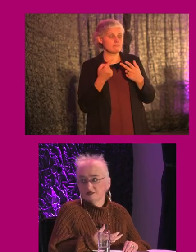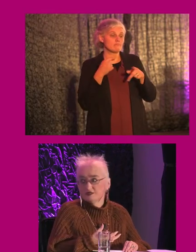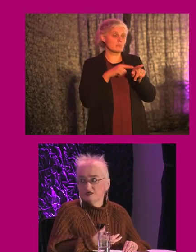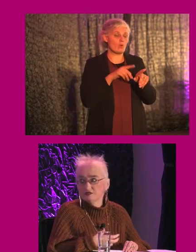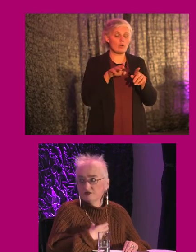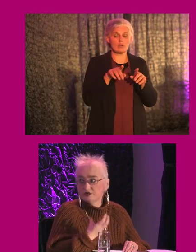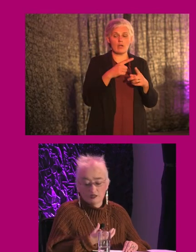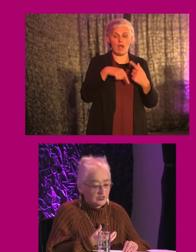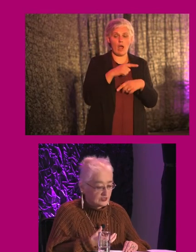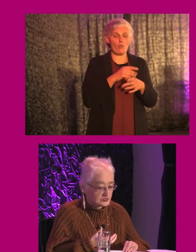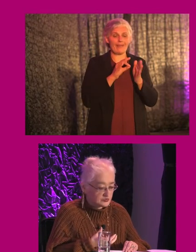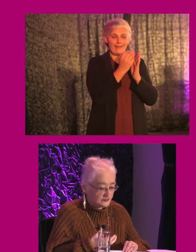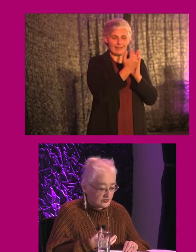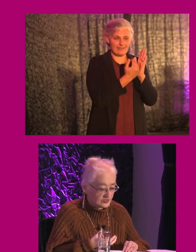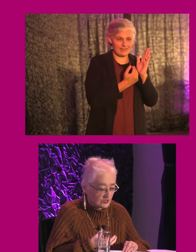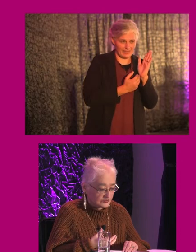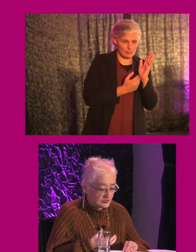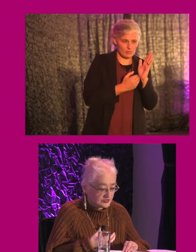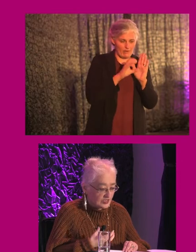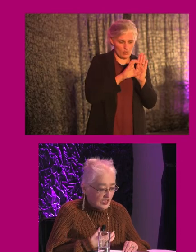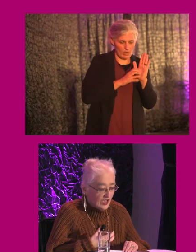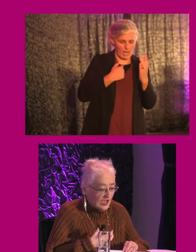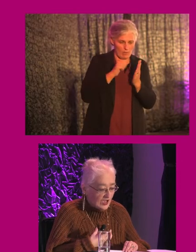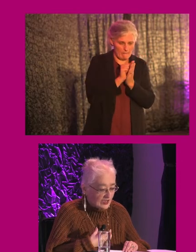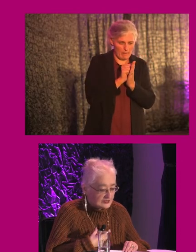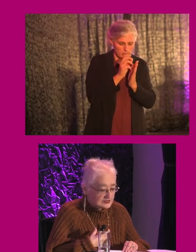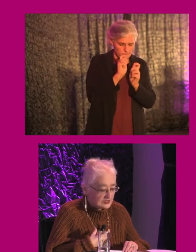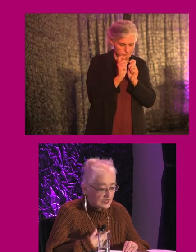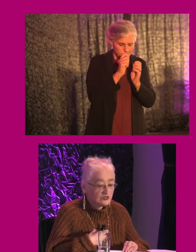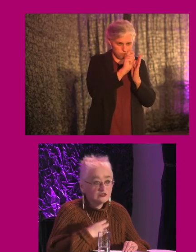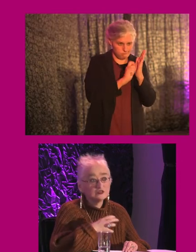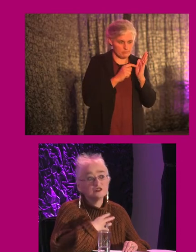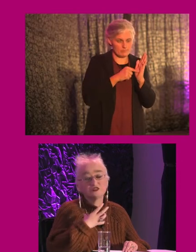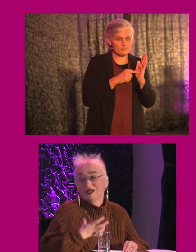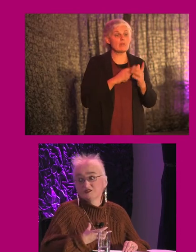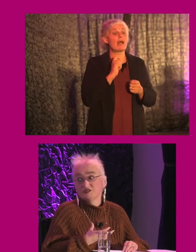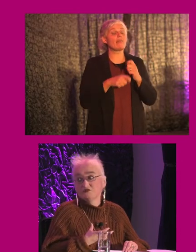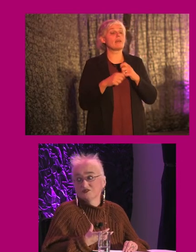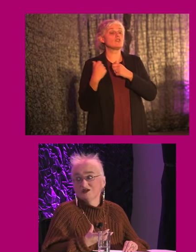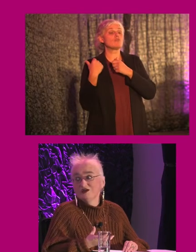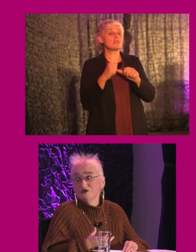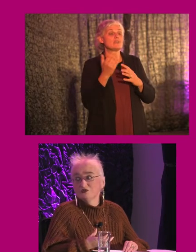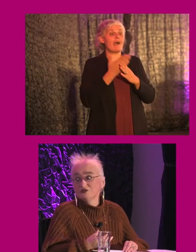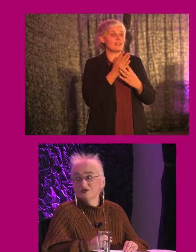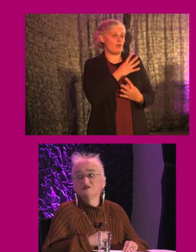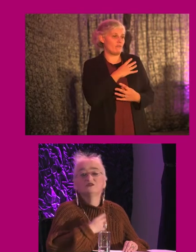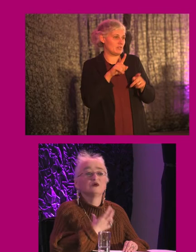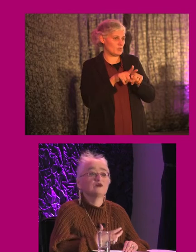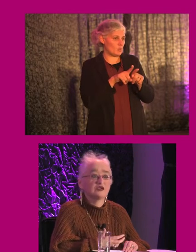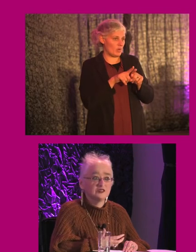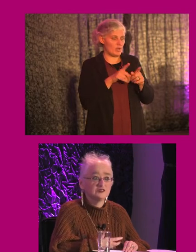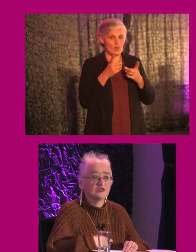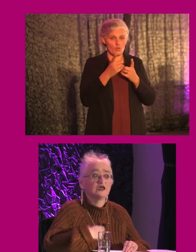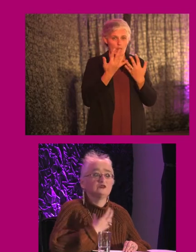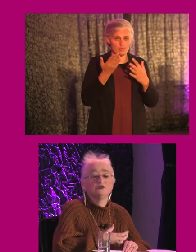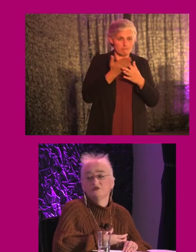guidelines, so I would do a lot of plain English proofing of our documents. And I also do the traditional Access Officer role, so I do go out